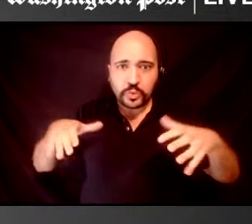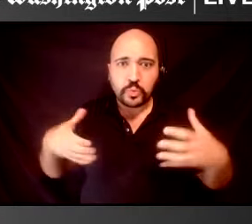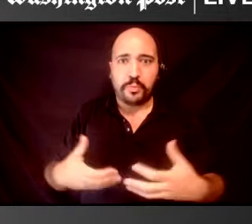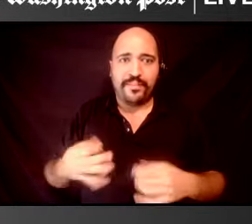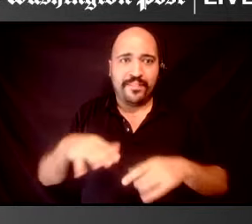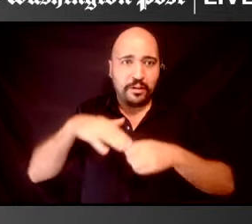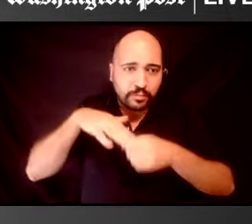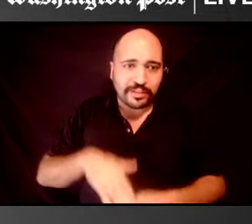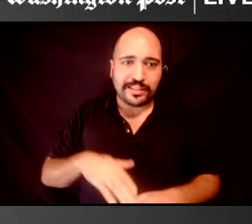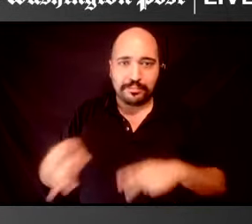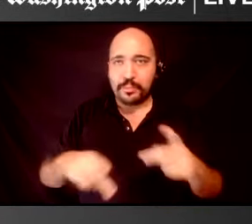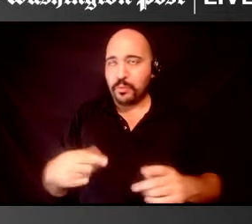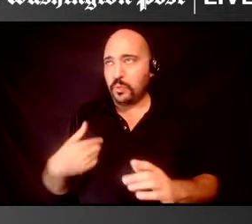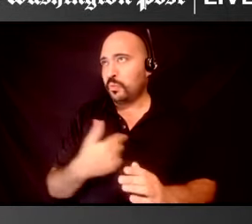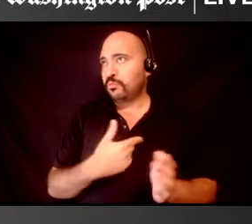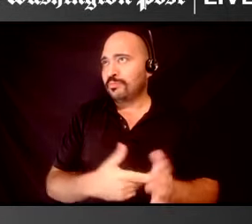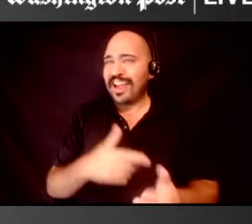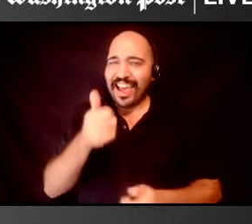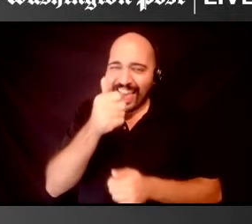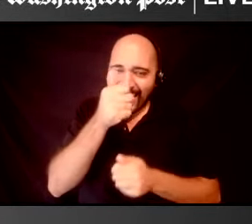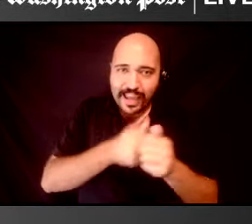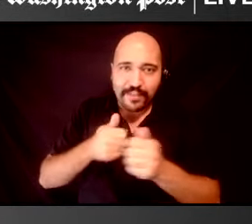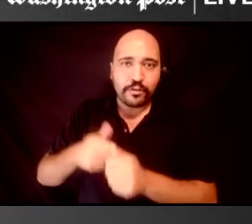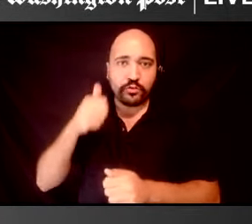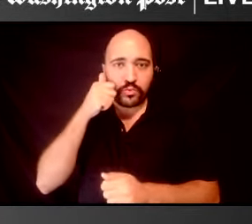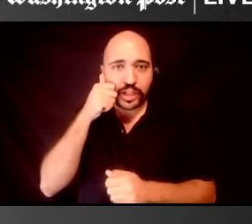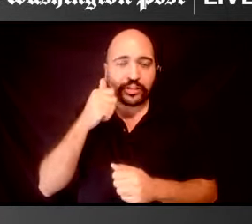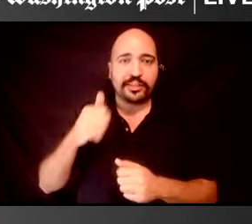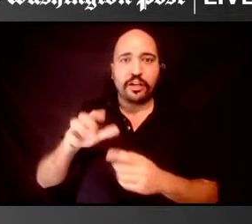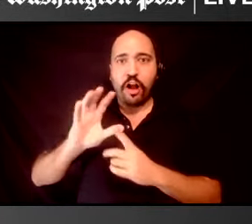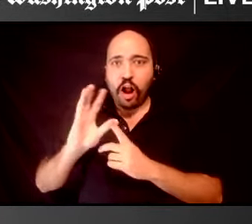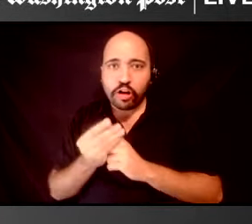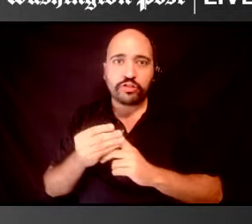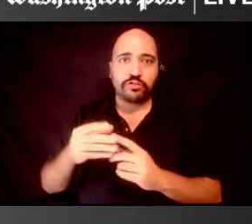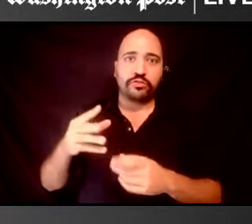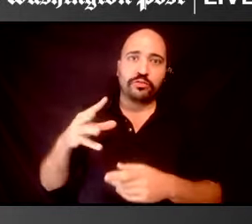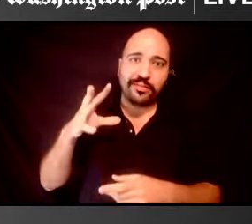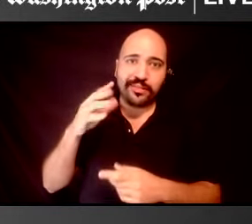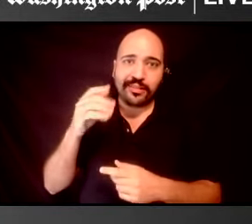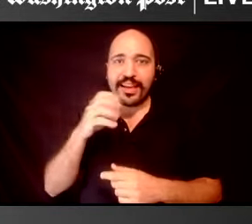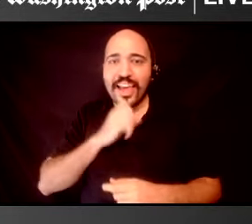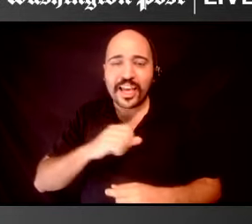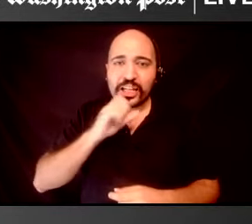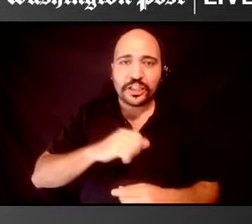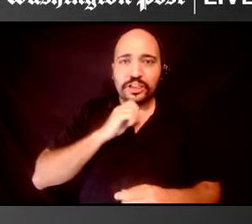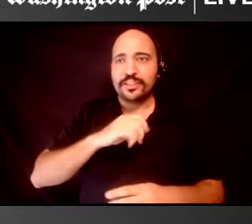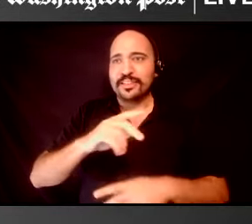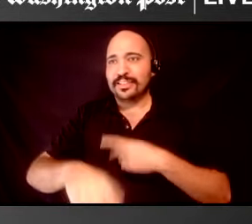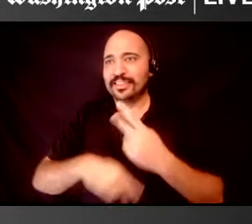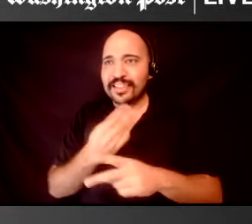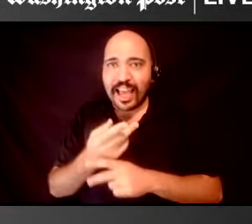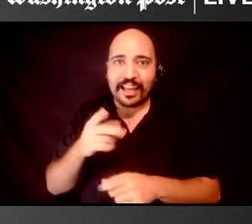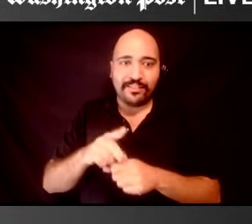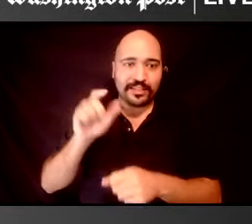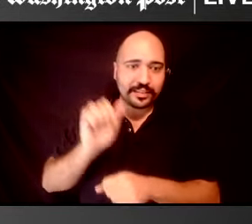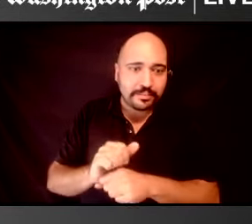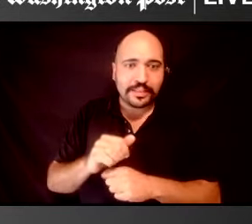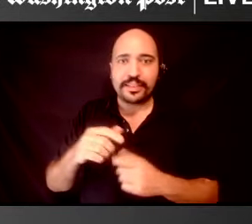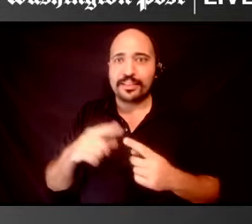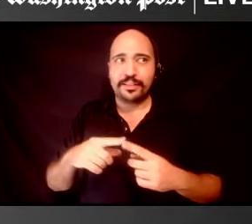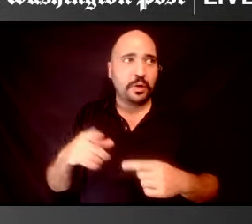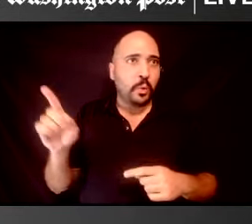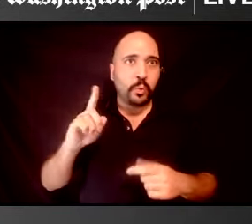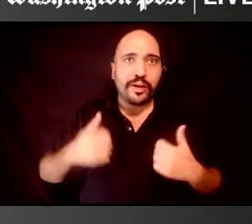represent every racial and ethnic group, ages, types of ability, or excuse me, types of disabilities, you know, geographic